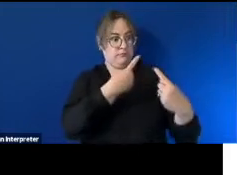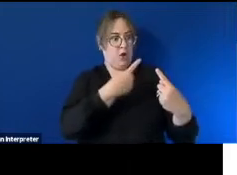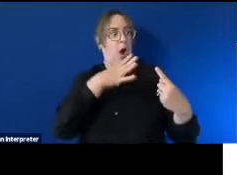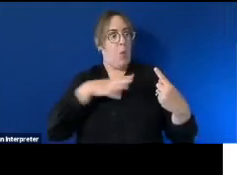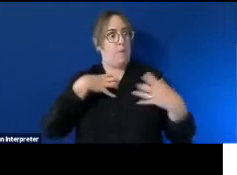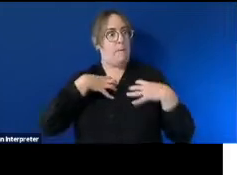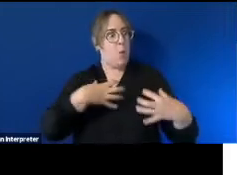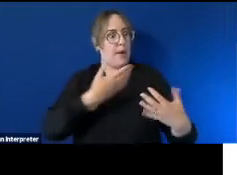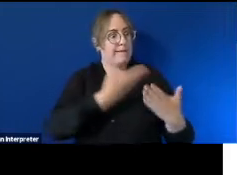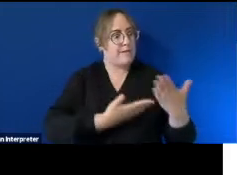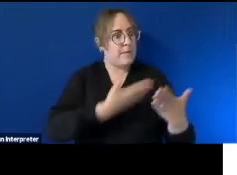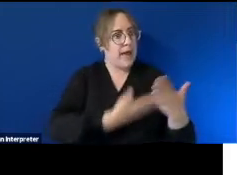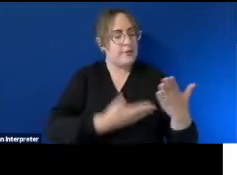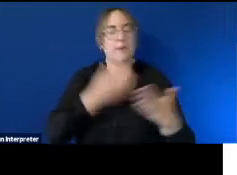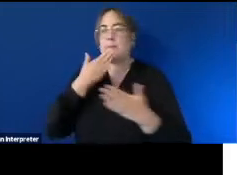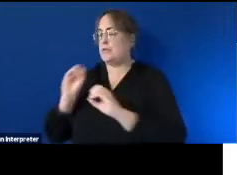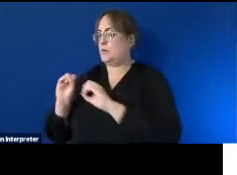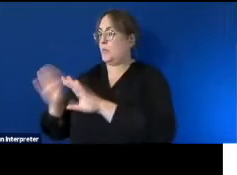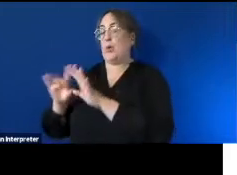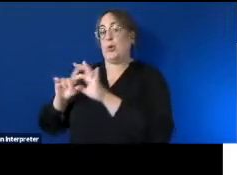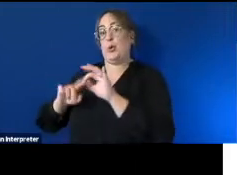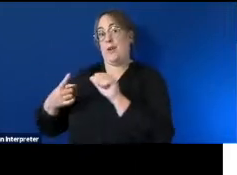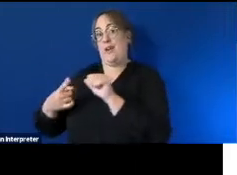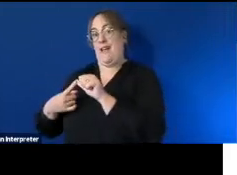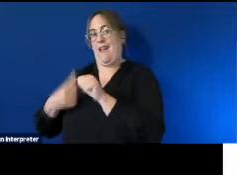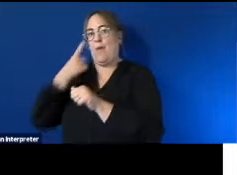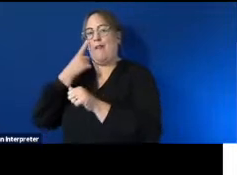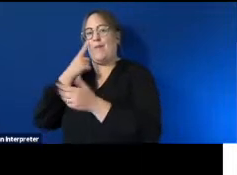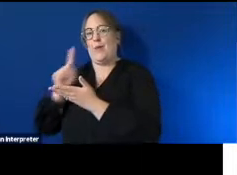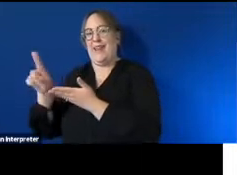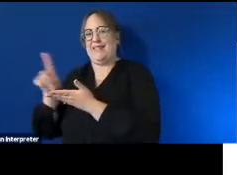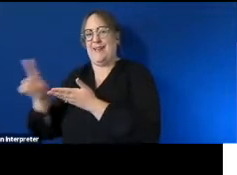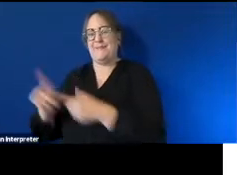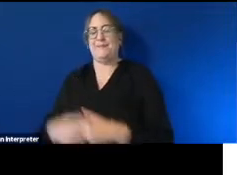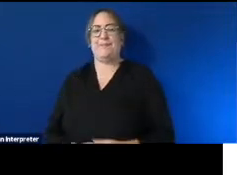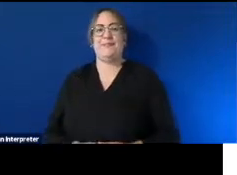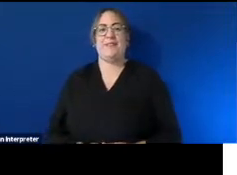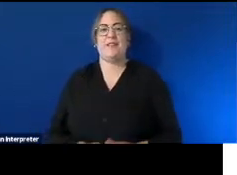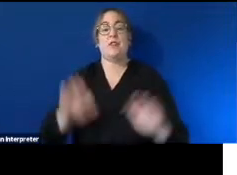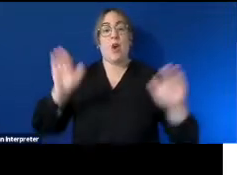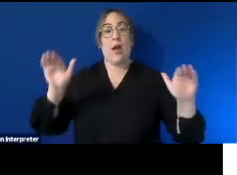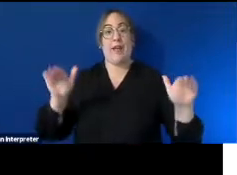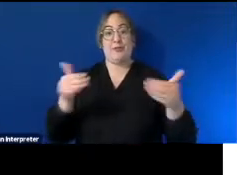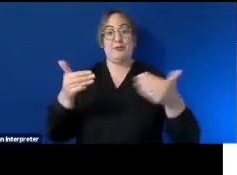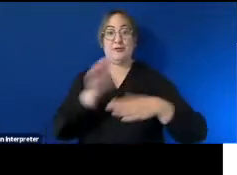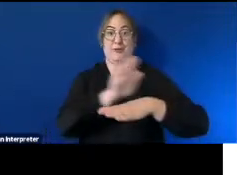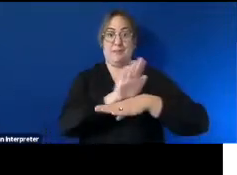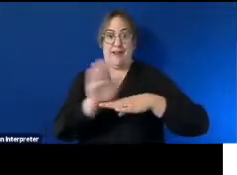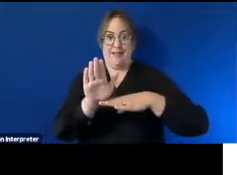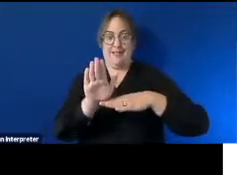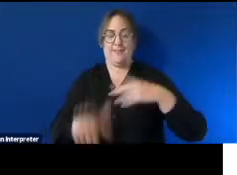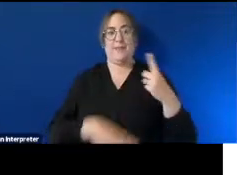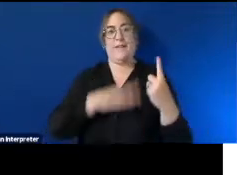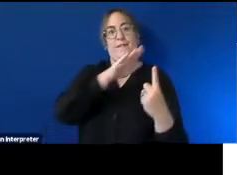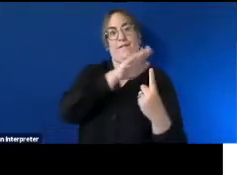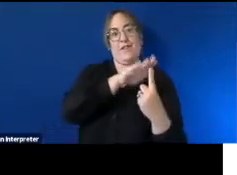put that in the q a and we can pick it up after the panel as well now i would like to introduce the panel to you first up we